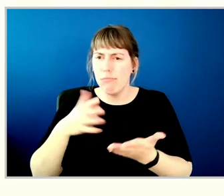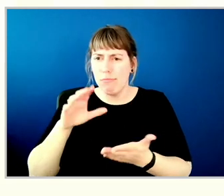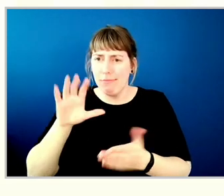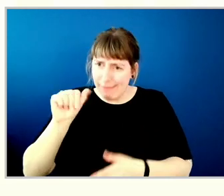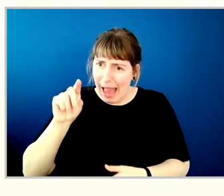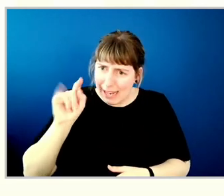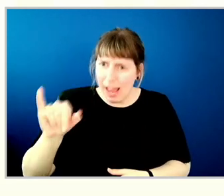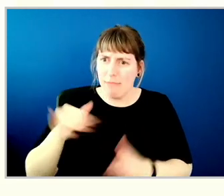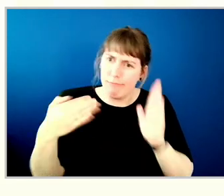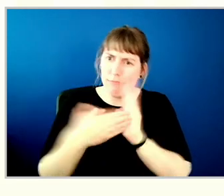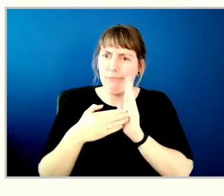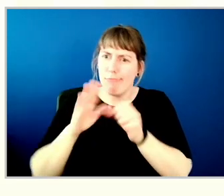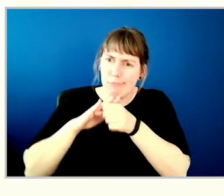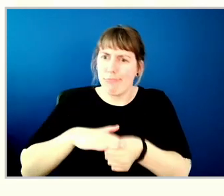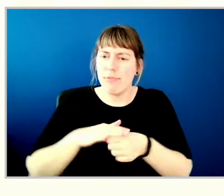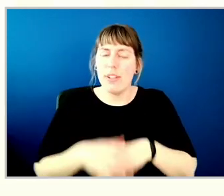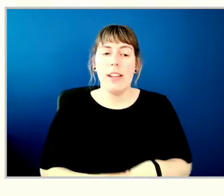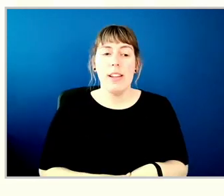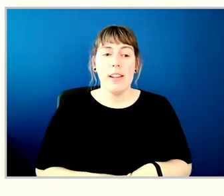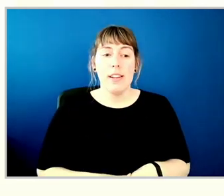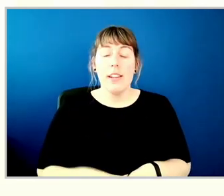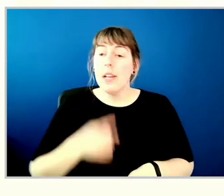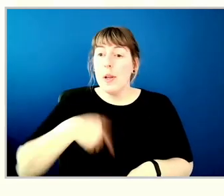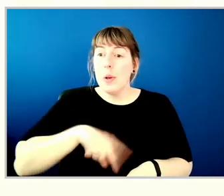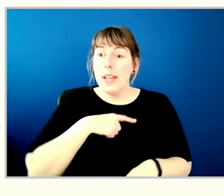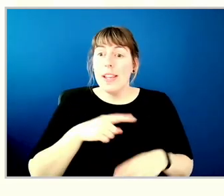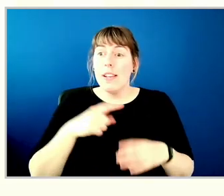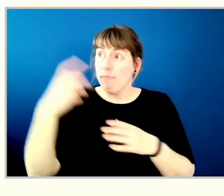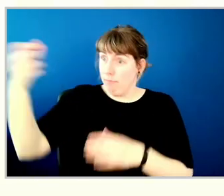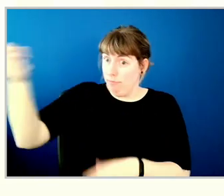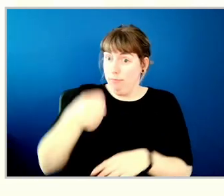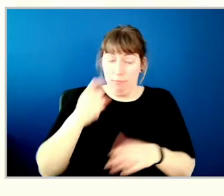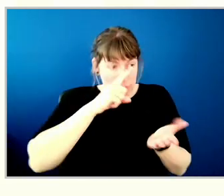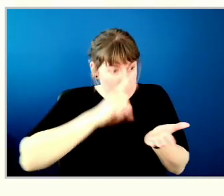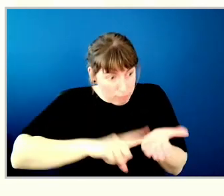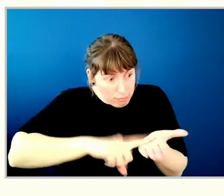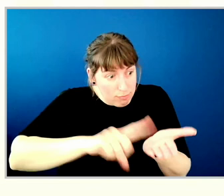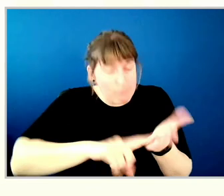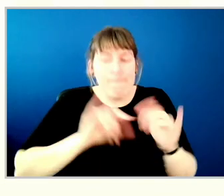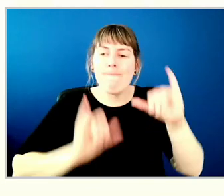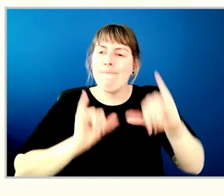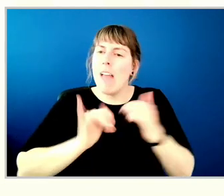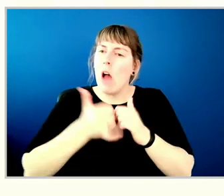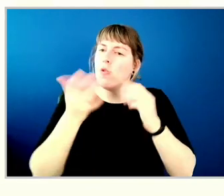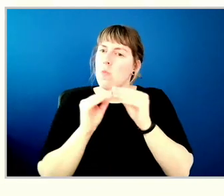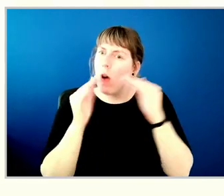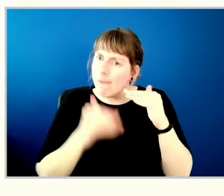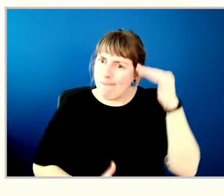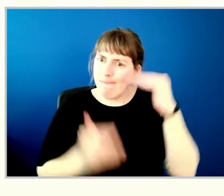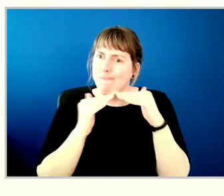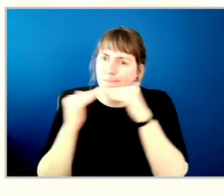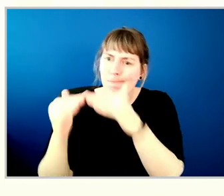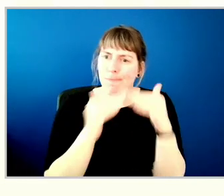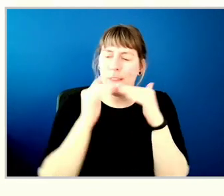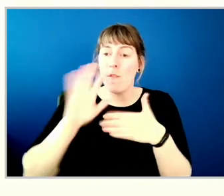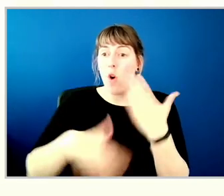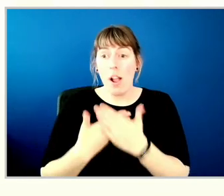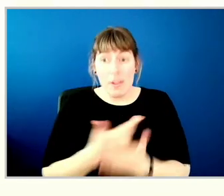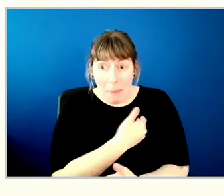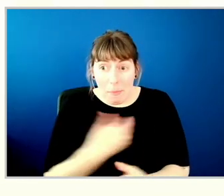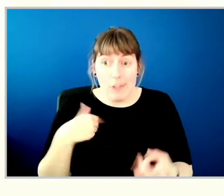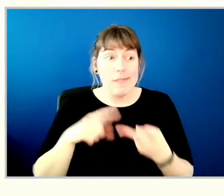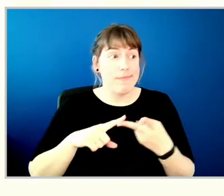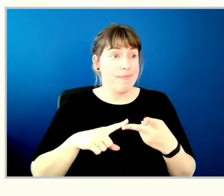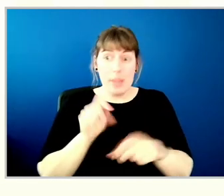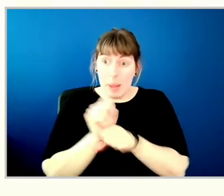As part of this journey, we initiated an external audit to look at ways we can advance racial equity for employees, members and communities.